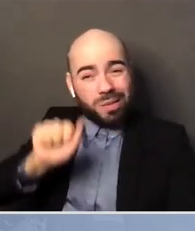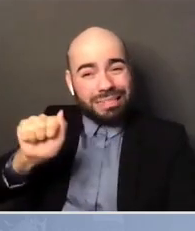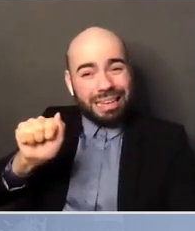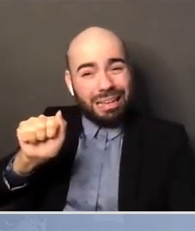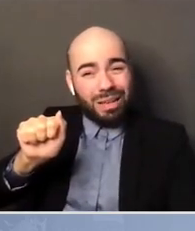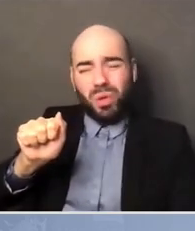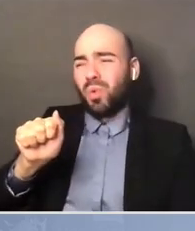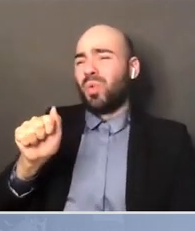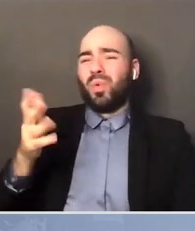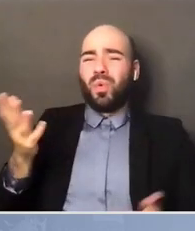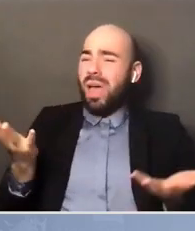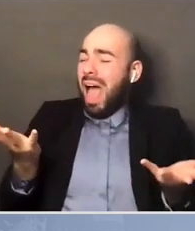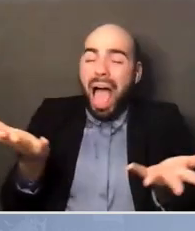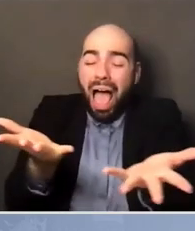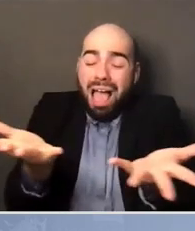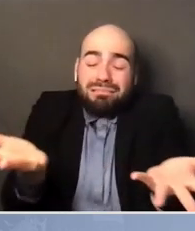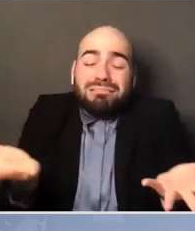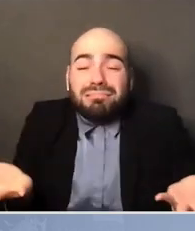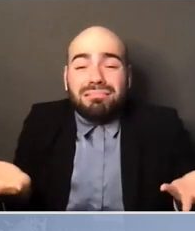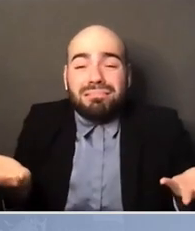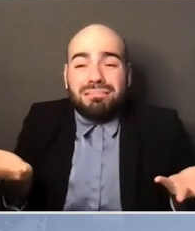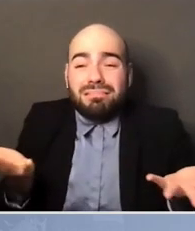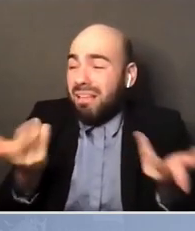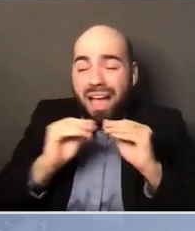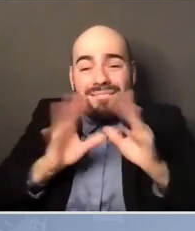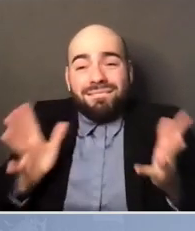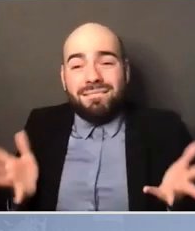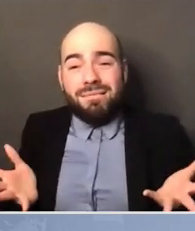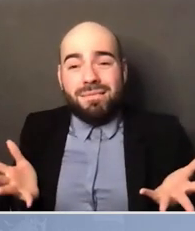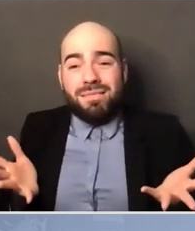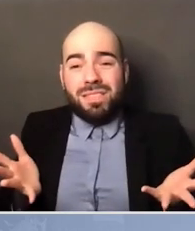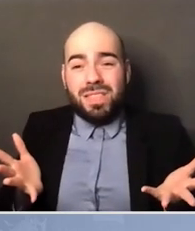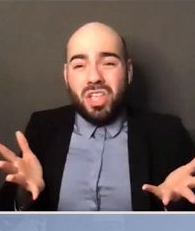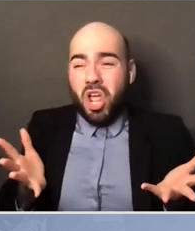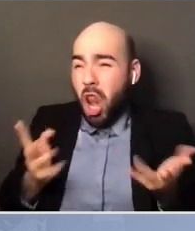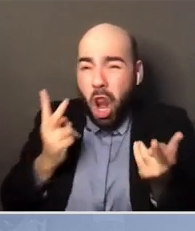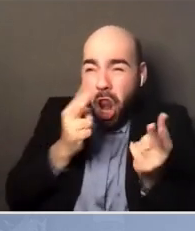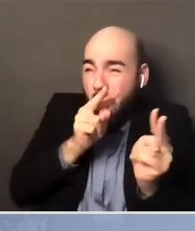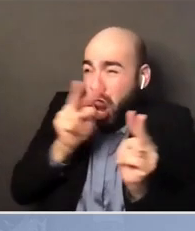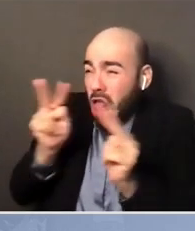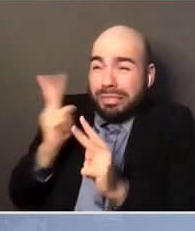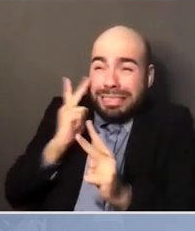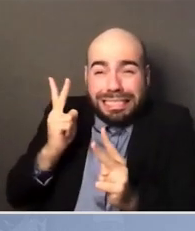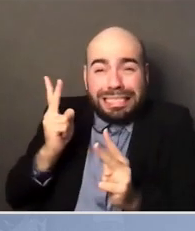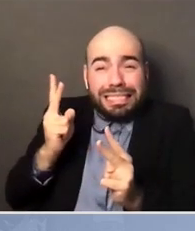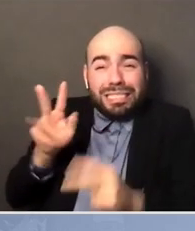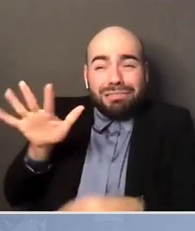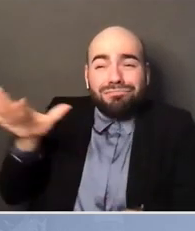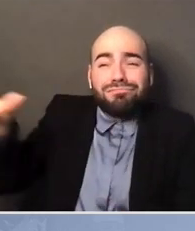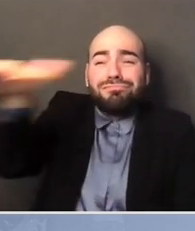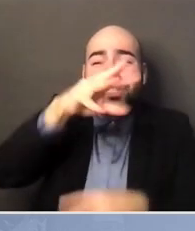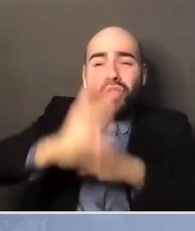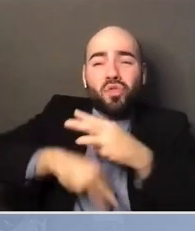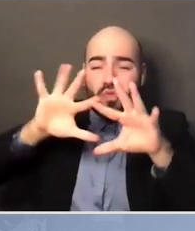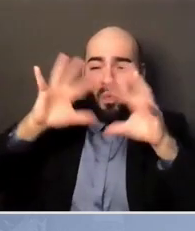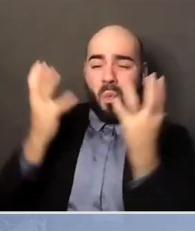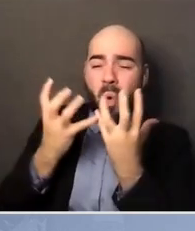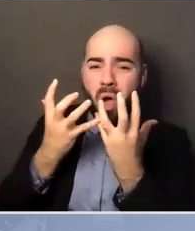I mean, we have examples. So so I